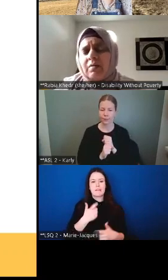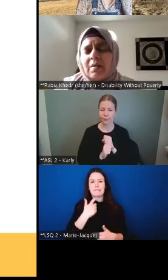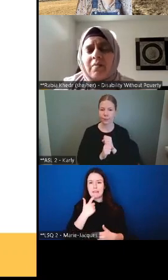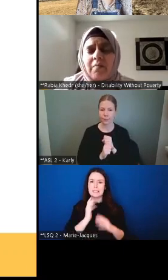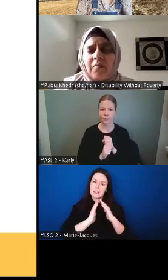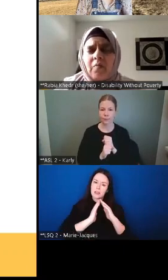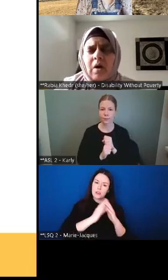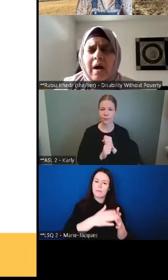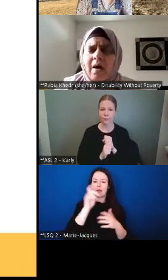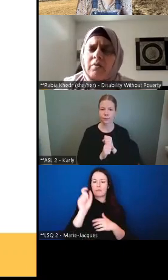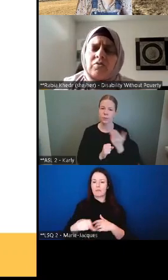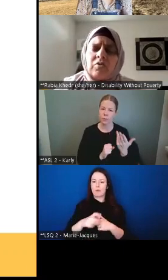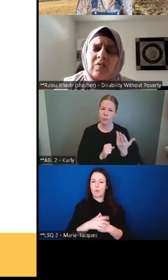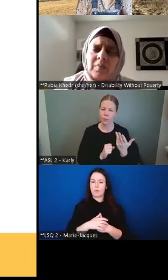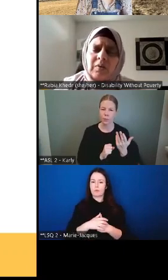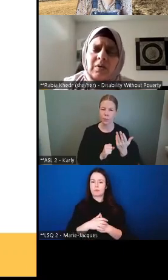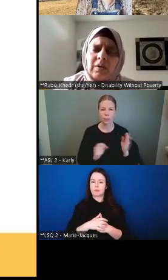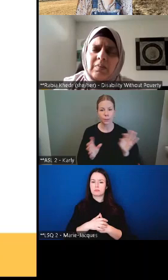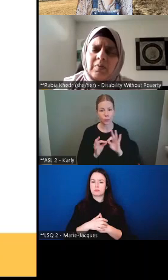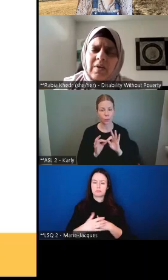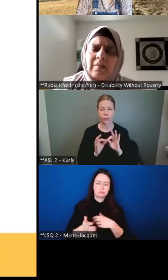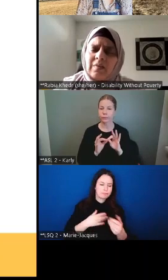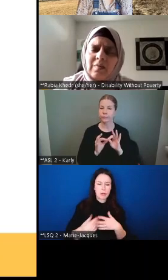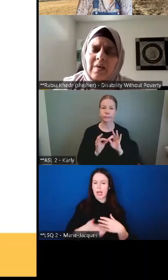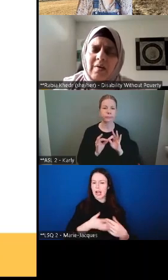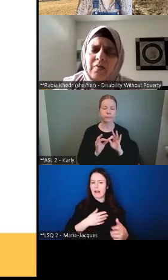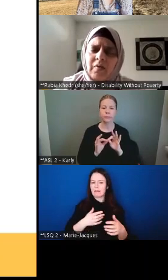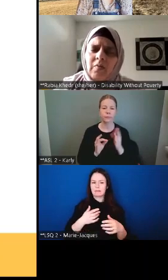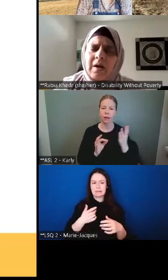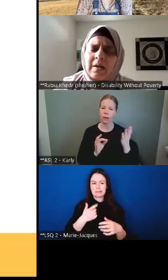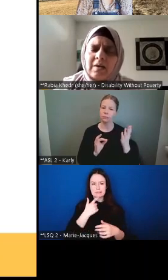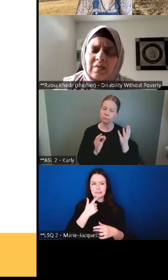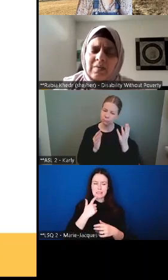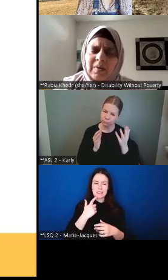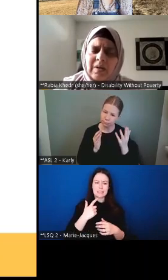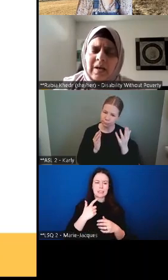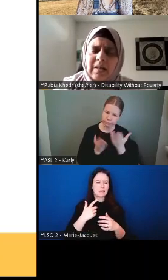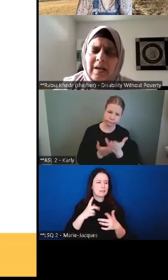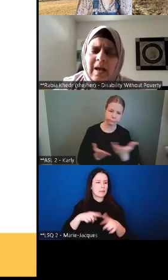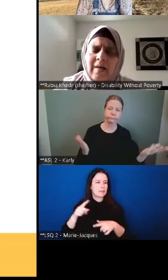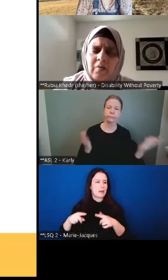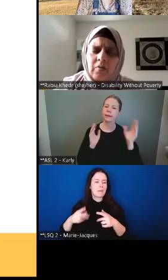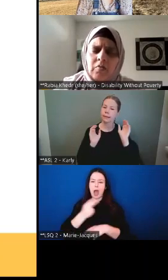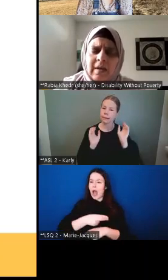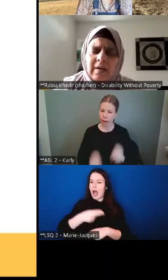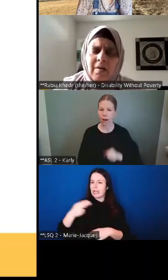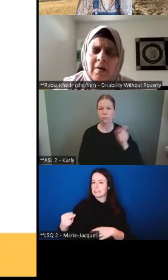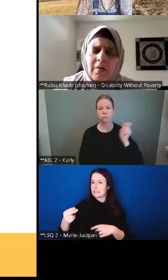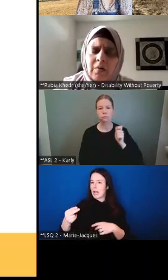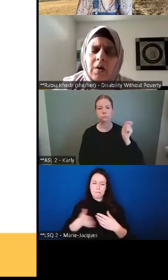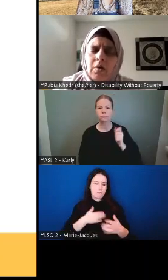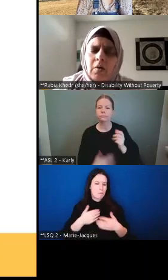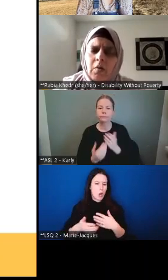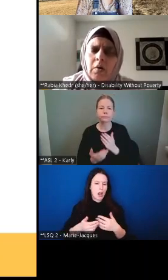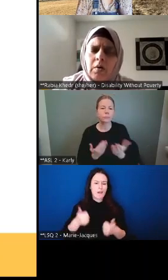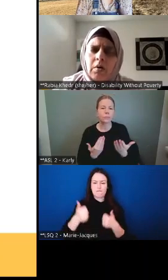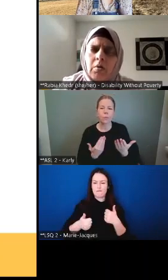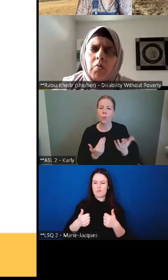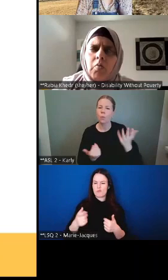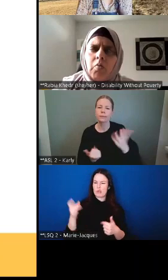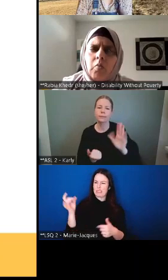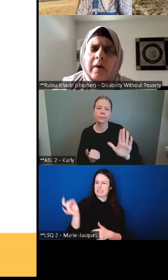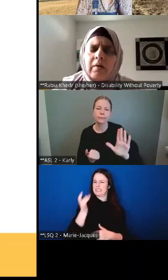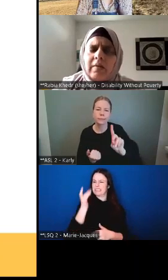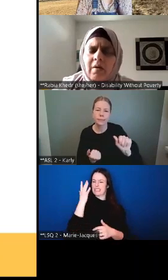regardless of of how their disability presents itself or what kind of disability they have or who they are or